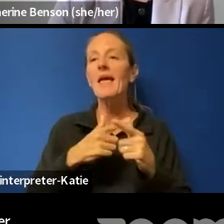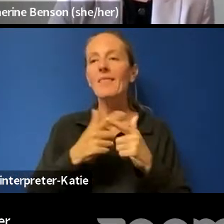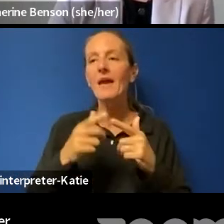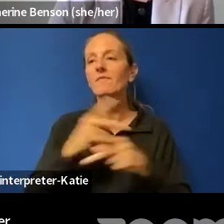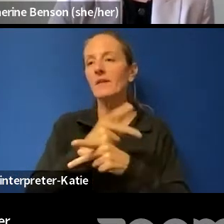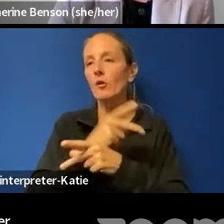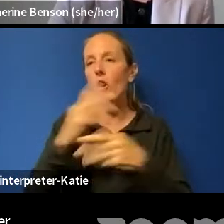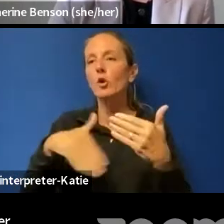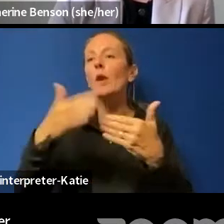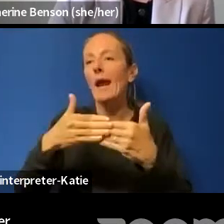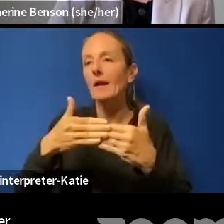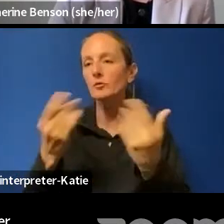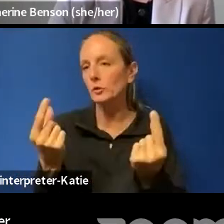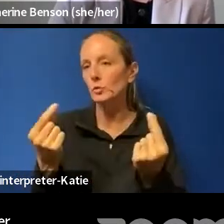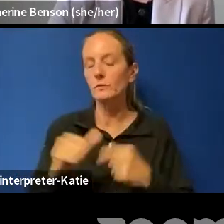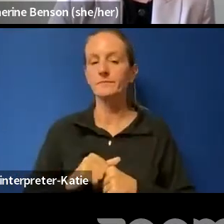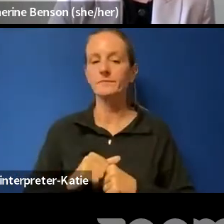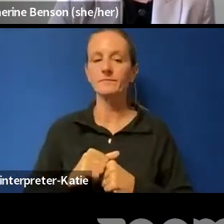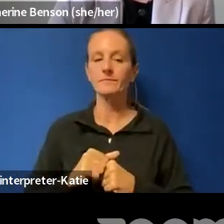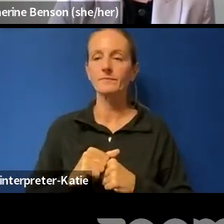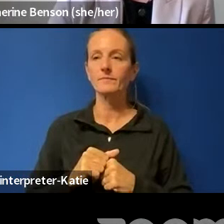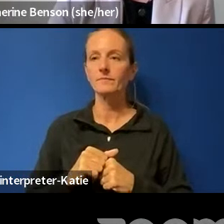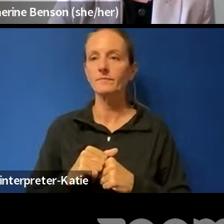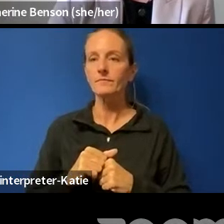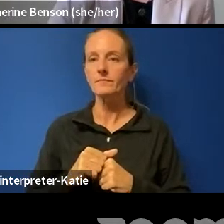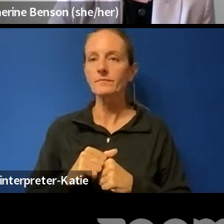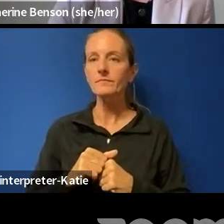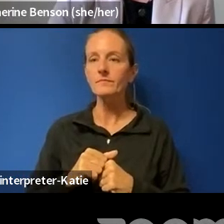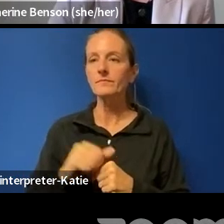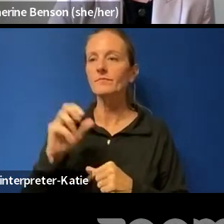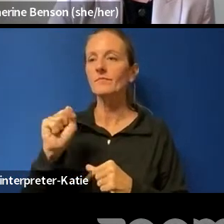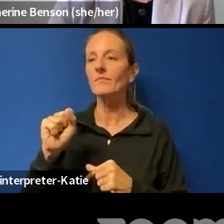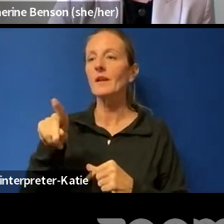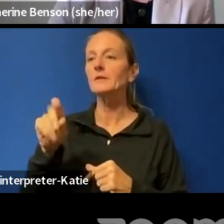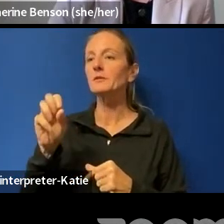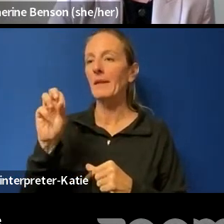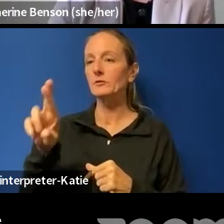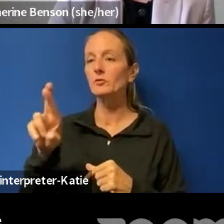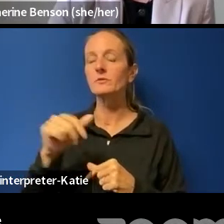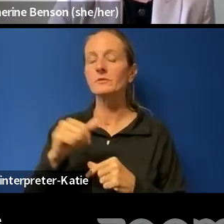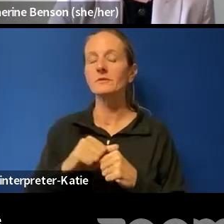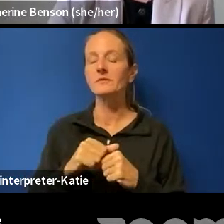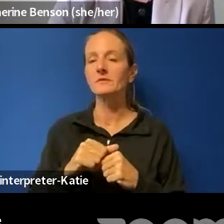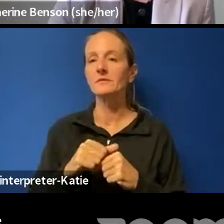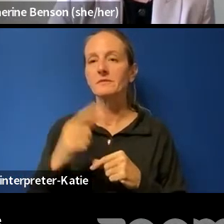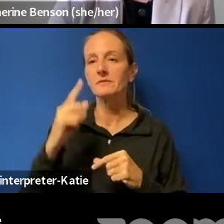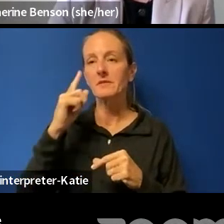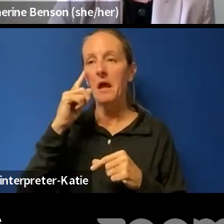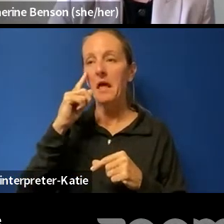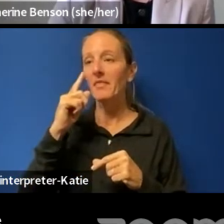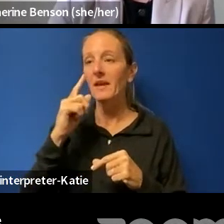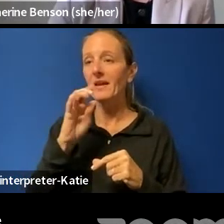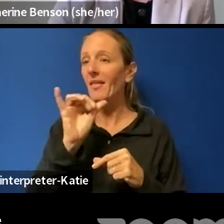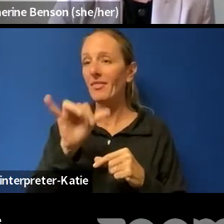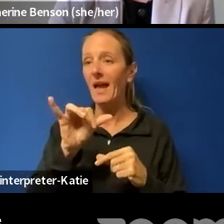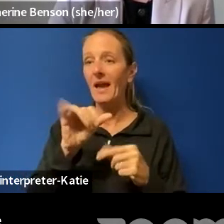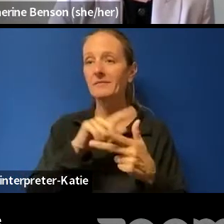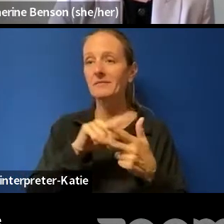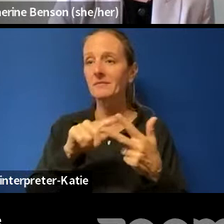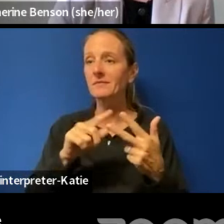I think that what Jessica mentioned there is applicable to all situations